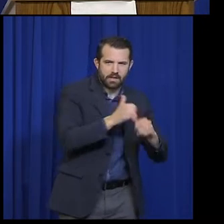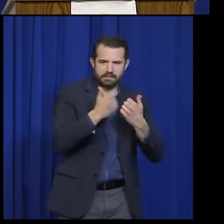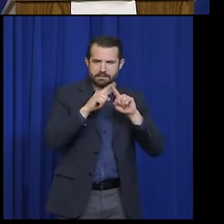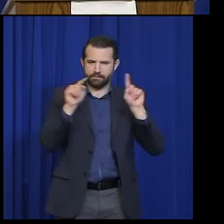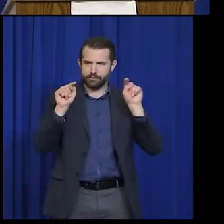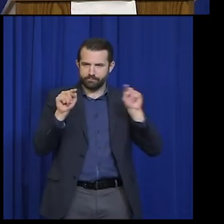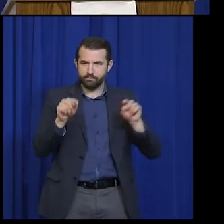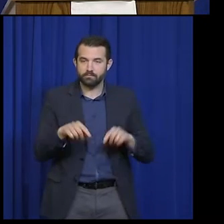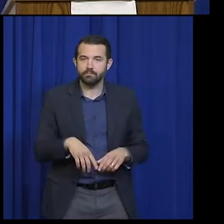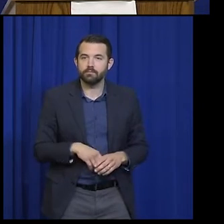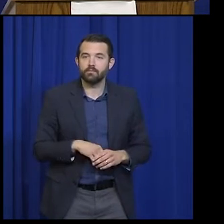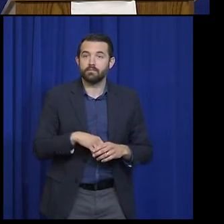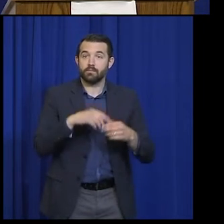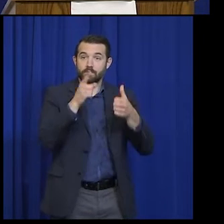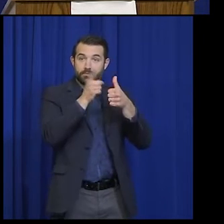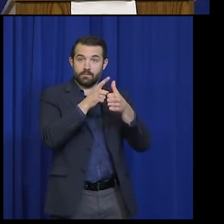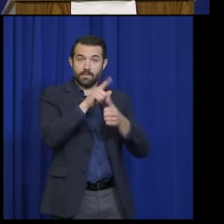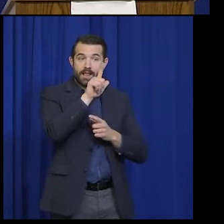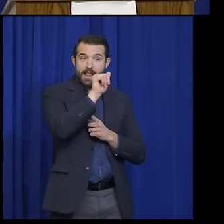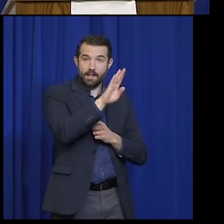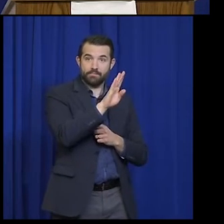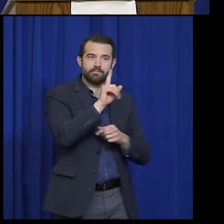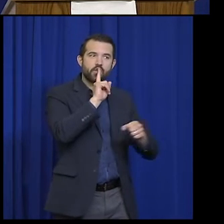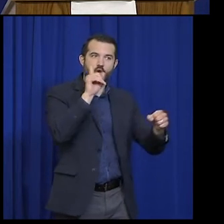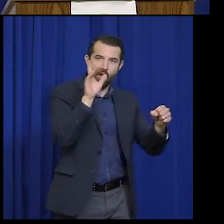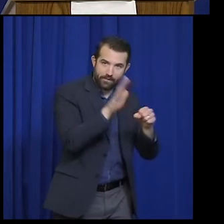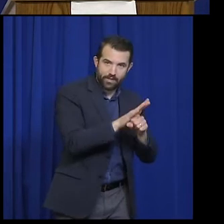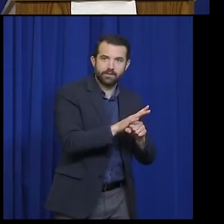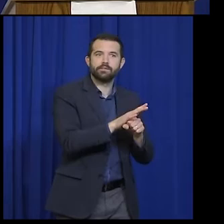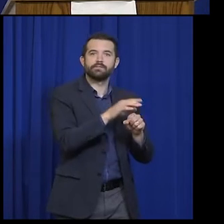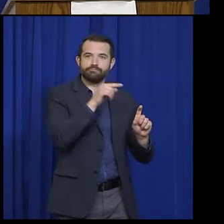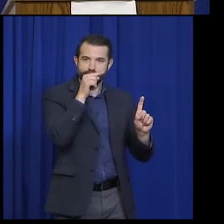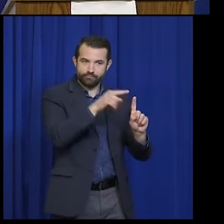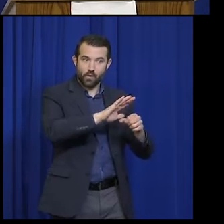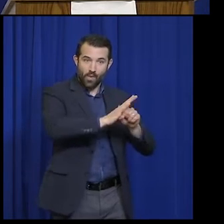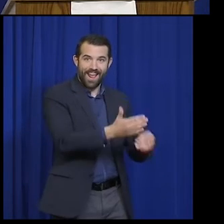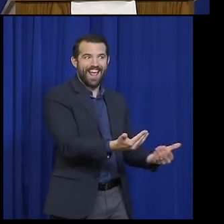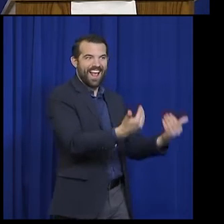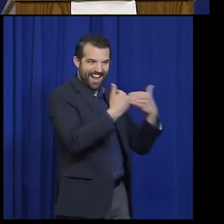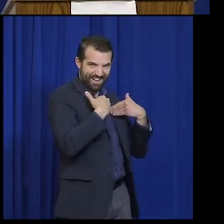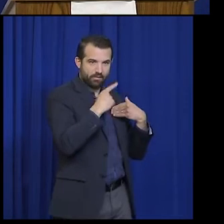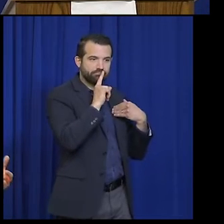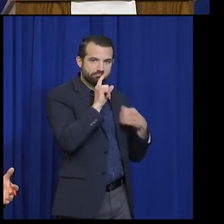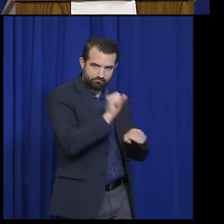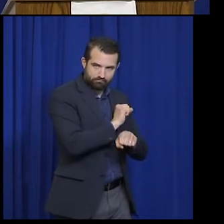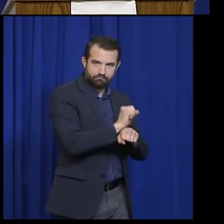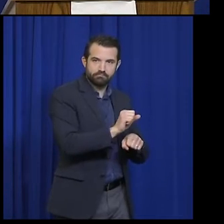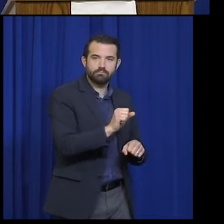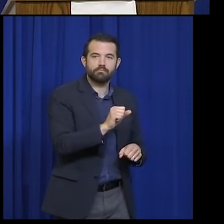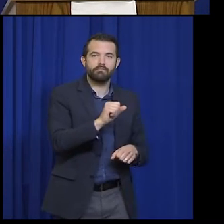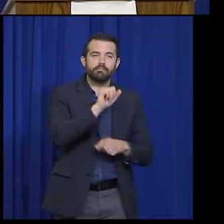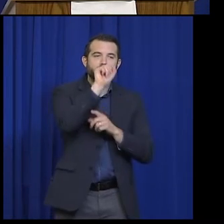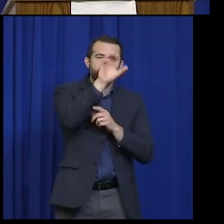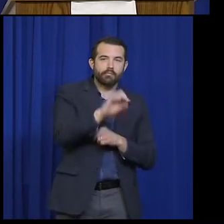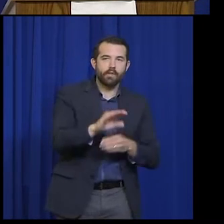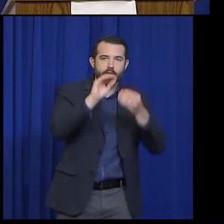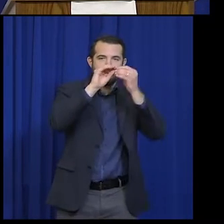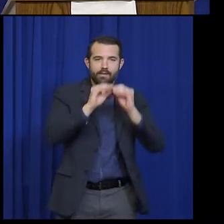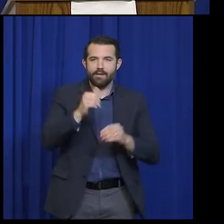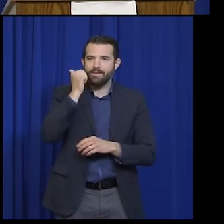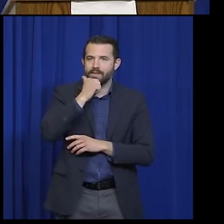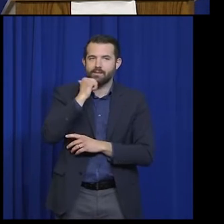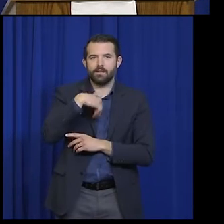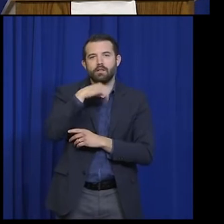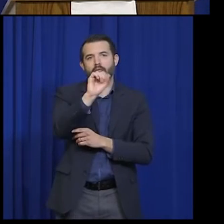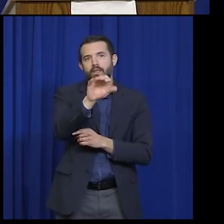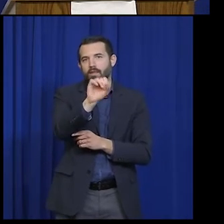cases of COVID-19 that Maine CDC has reported and recorded day on day, going back to our very first case.